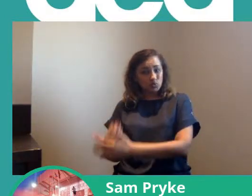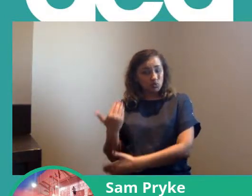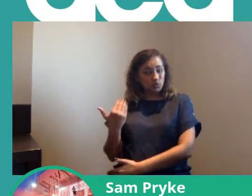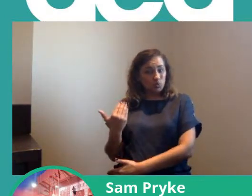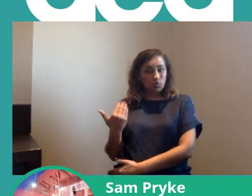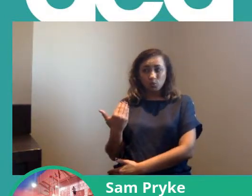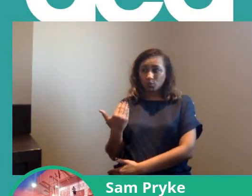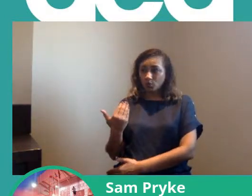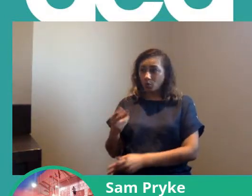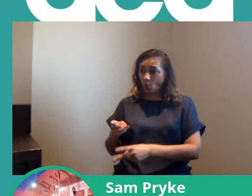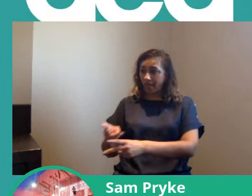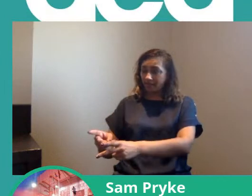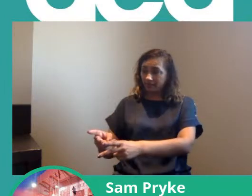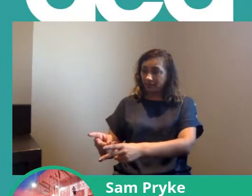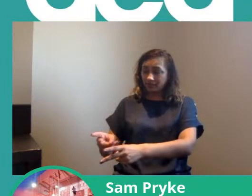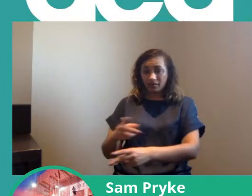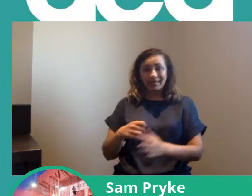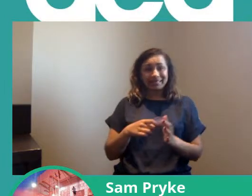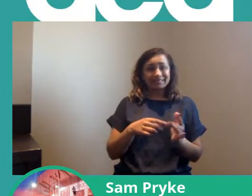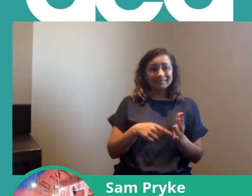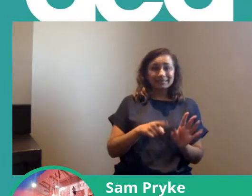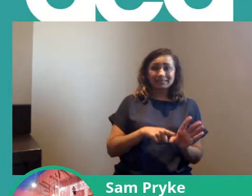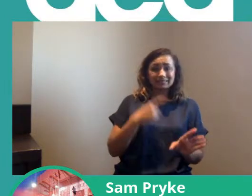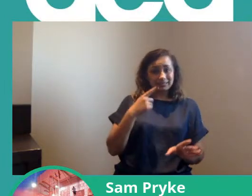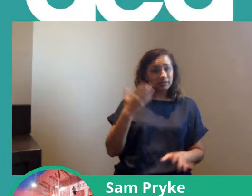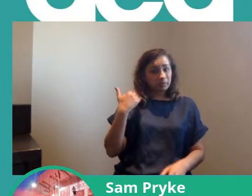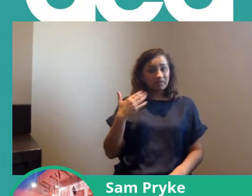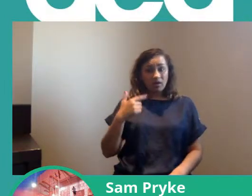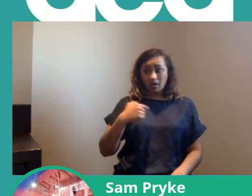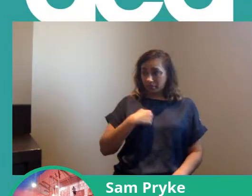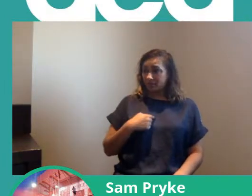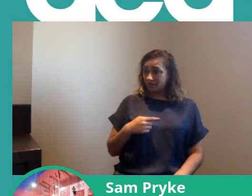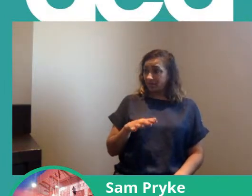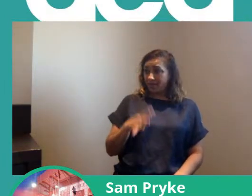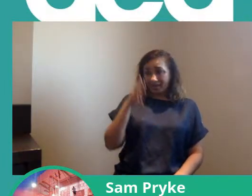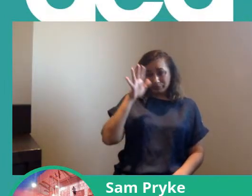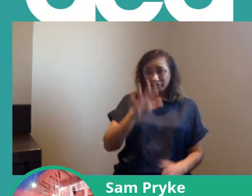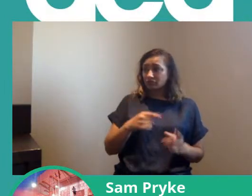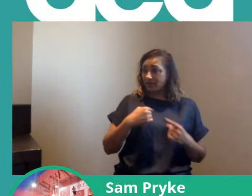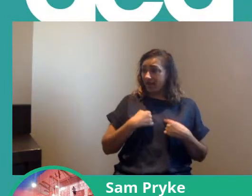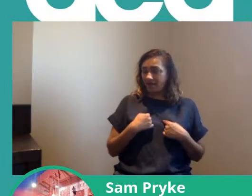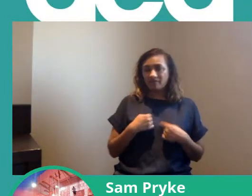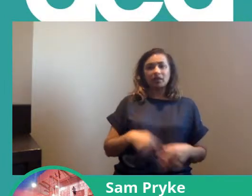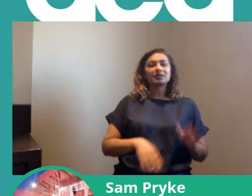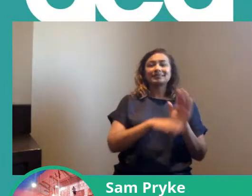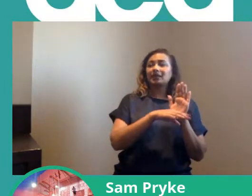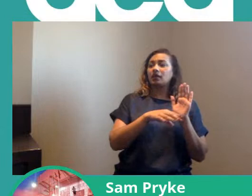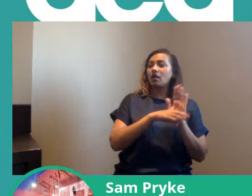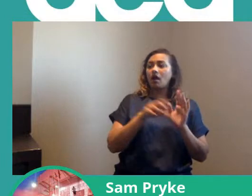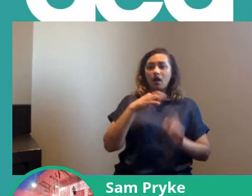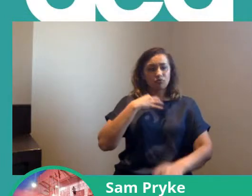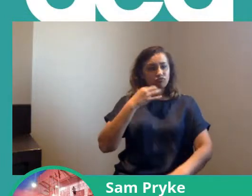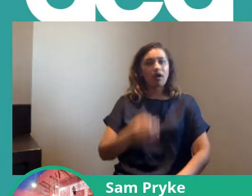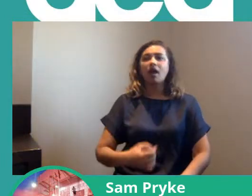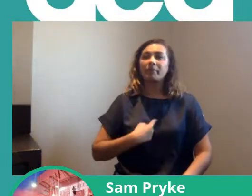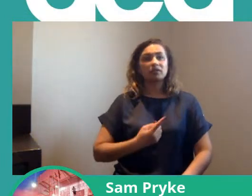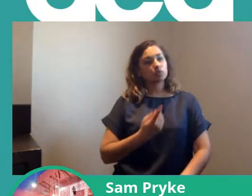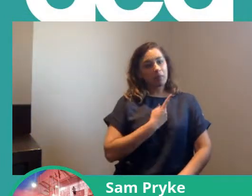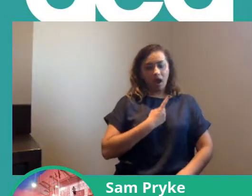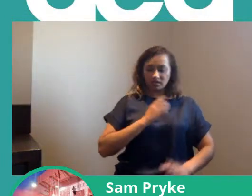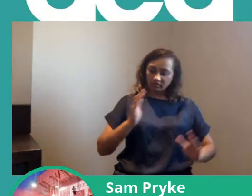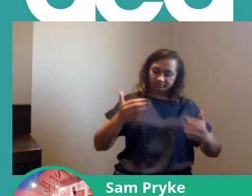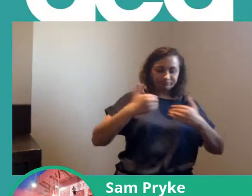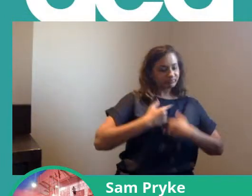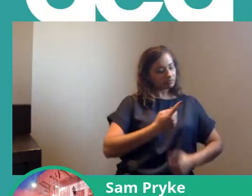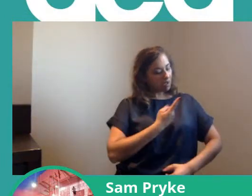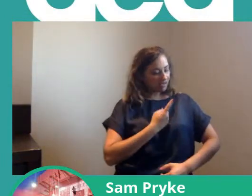about you know and I've been there as a senior branch rep to just say do you know what I'm just going to do that myself it's just